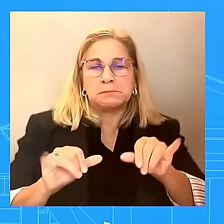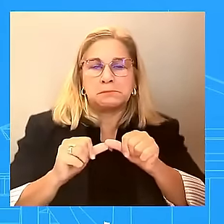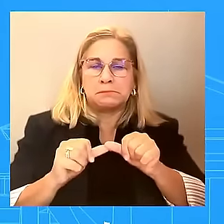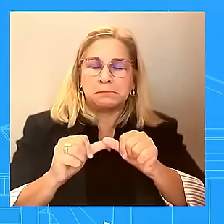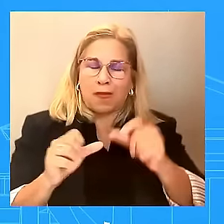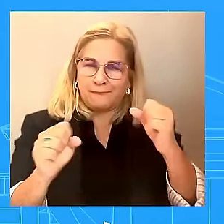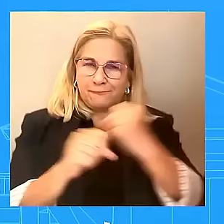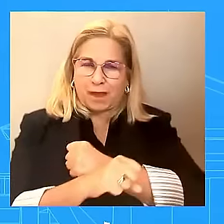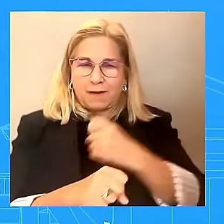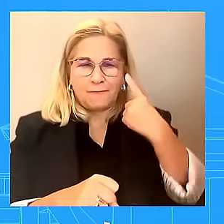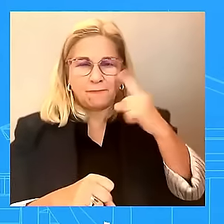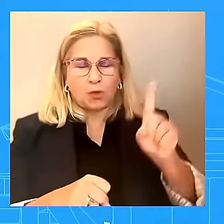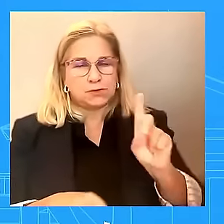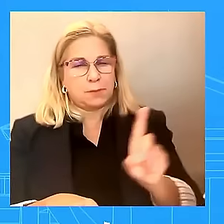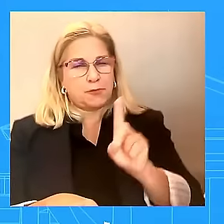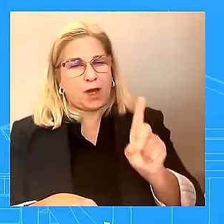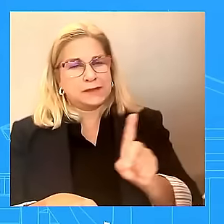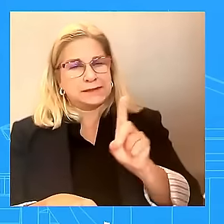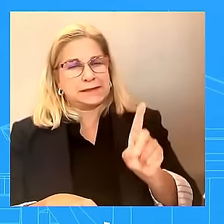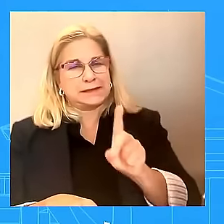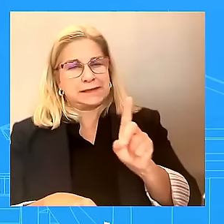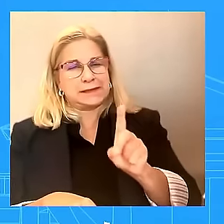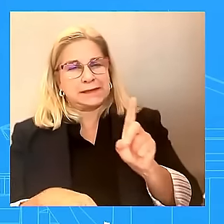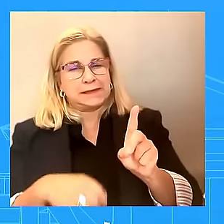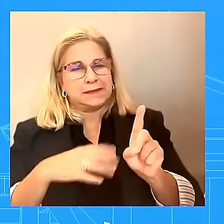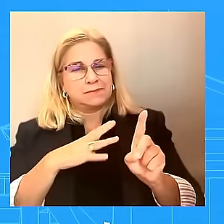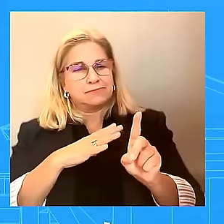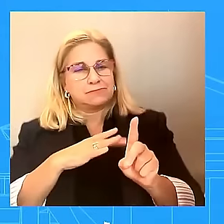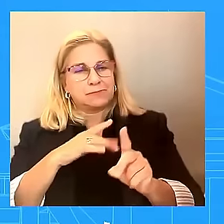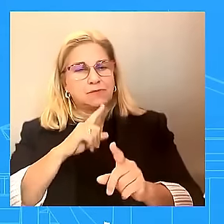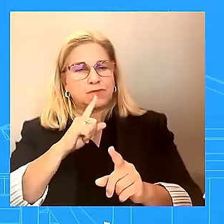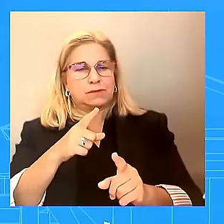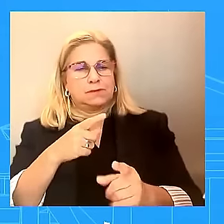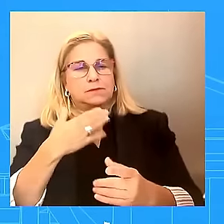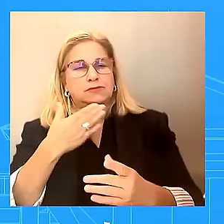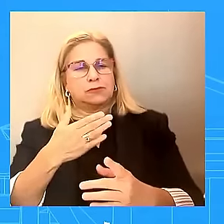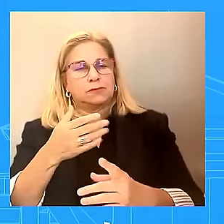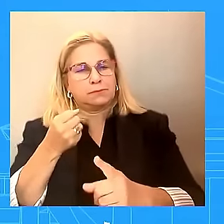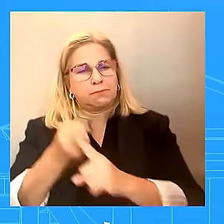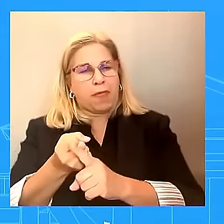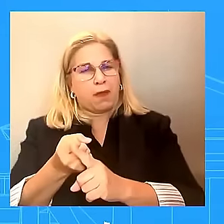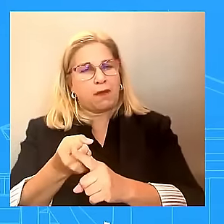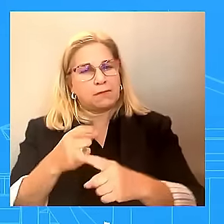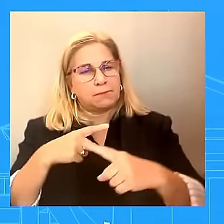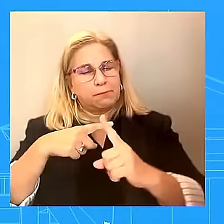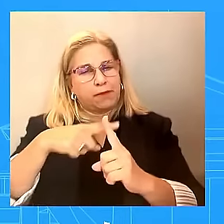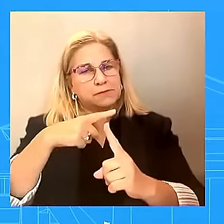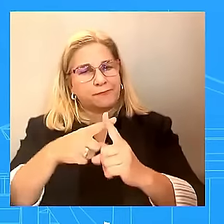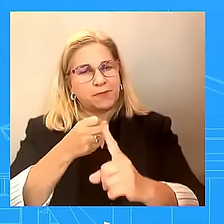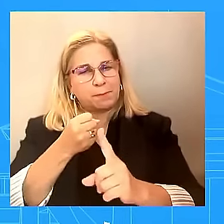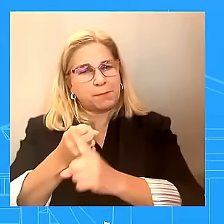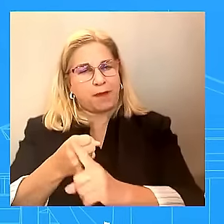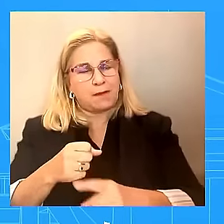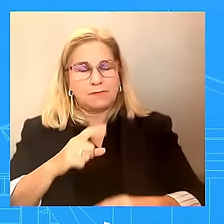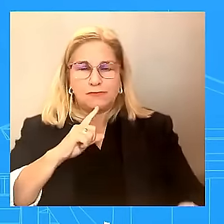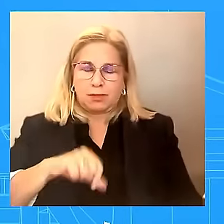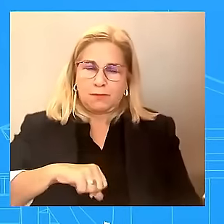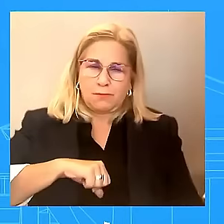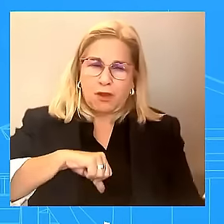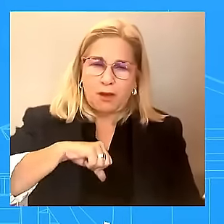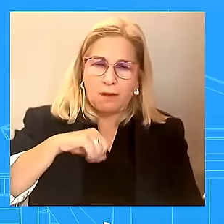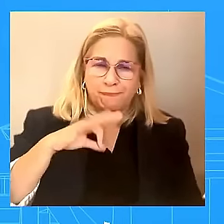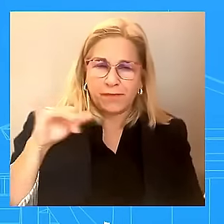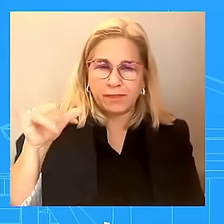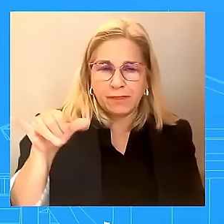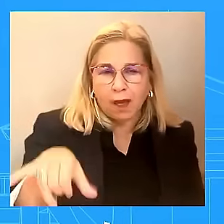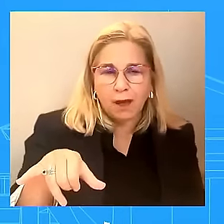what it's had, and is proud of that coalition. And so, and certainly you'll see more of that in Germany as we announced the President's going